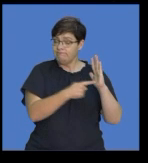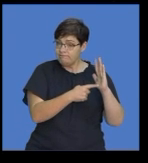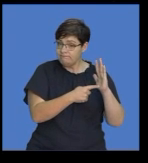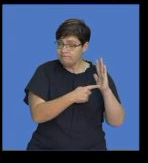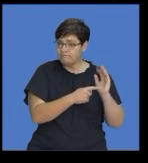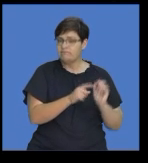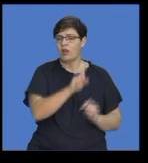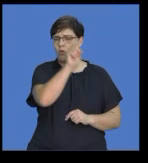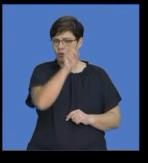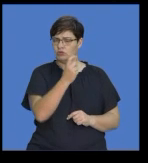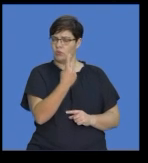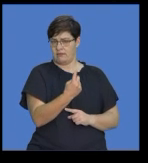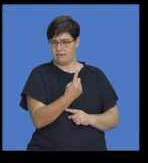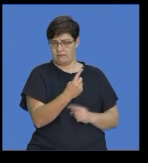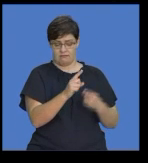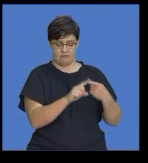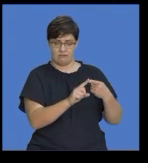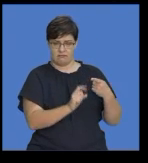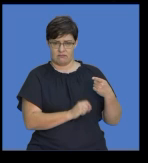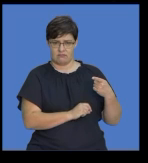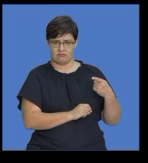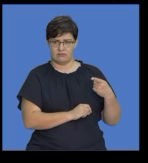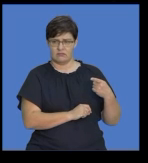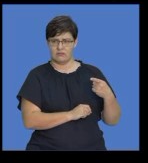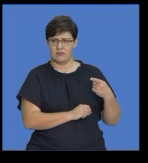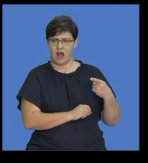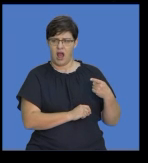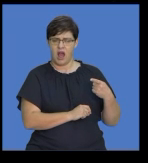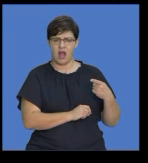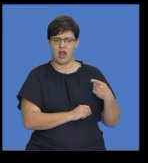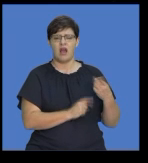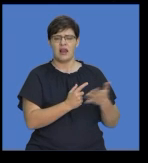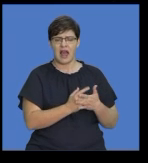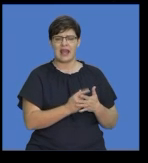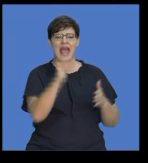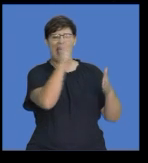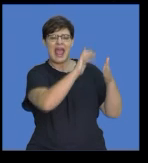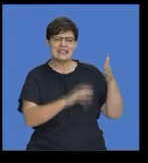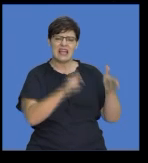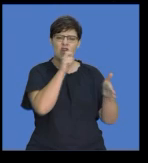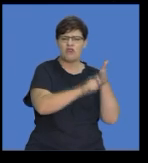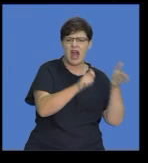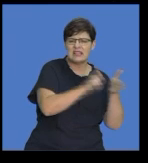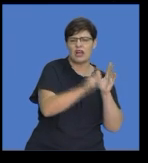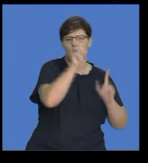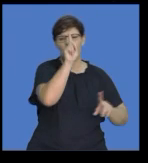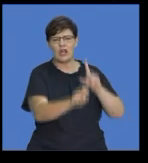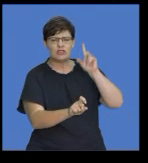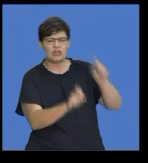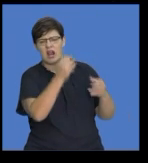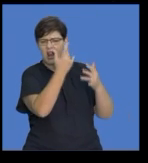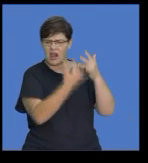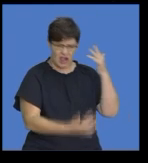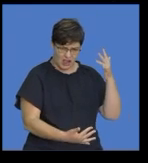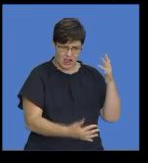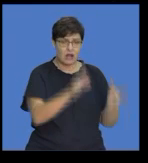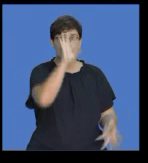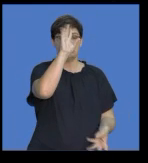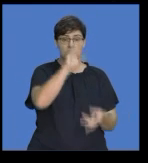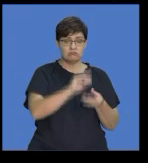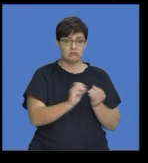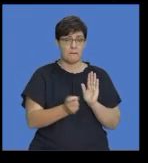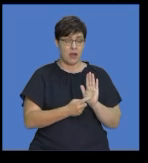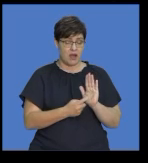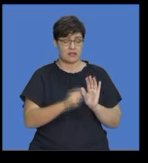question. will be provided with many questions based on essay type writing. Your total for this section is 50